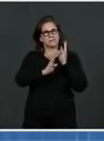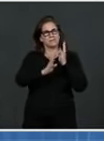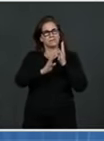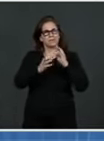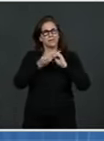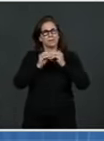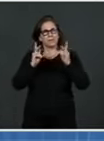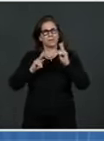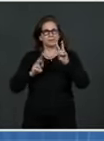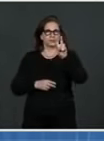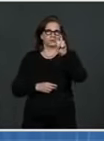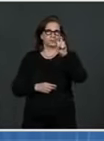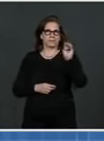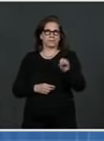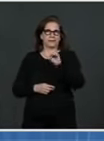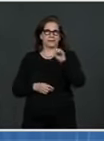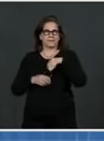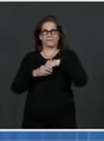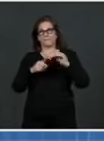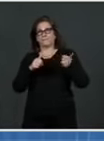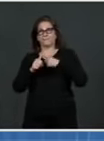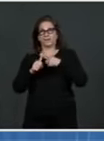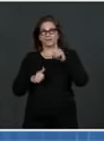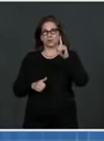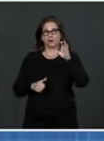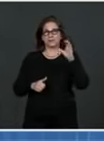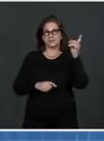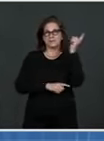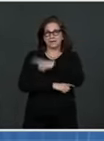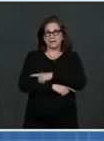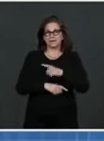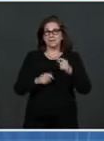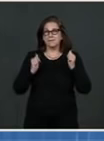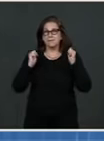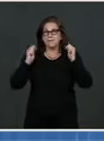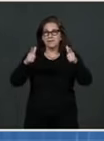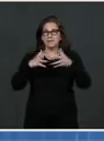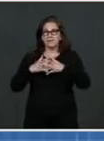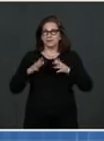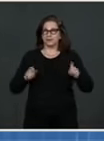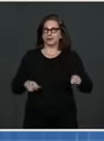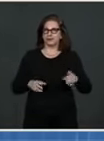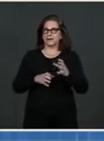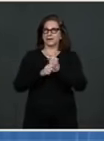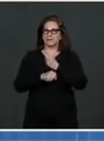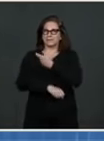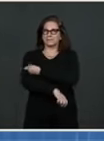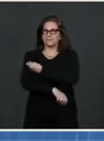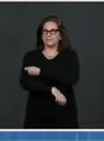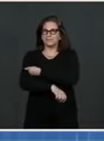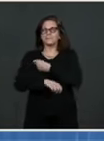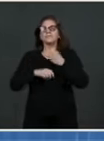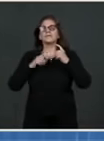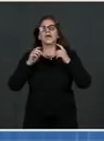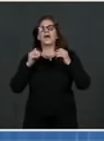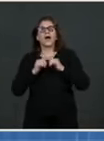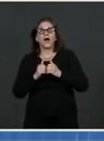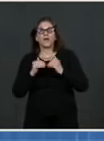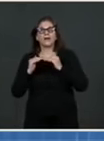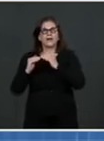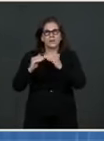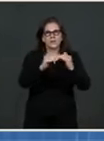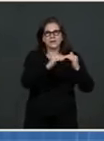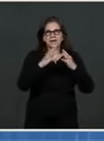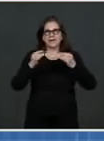goal of getting all Americans vaccinated as equitably and efficiently as possible. As we said on